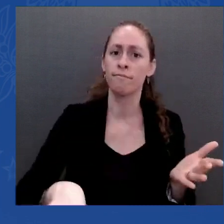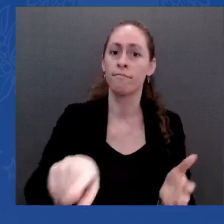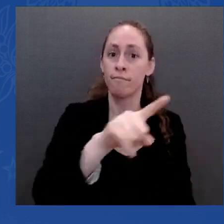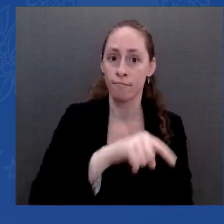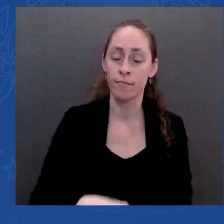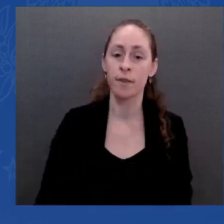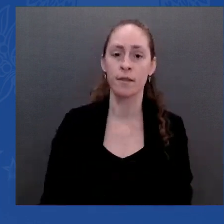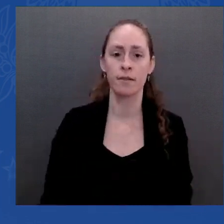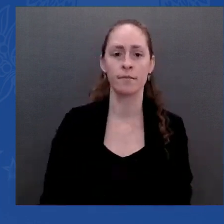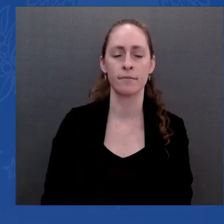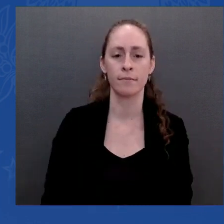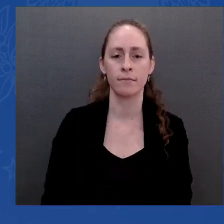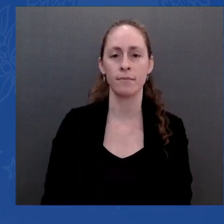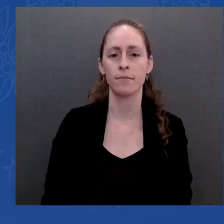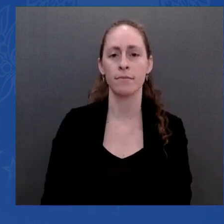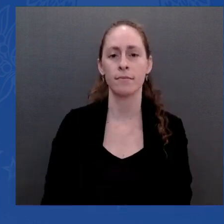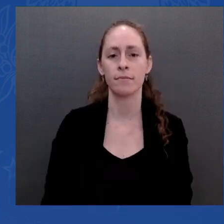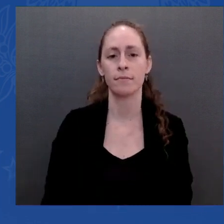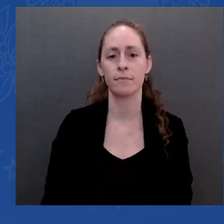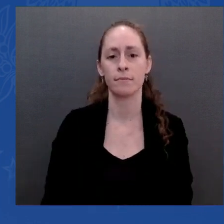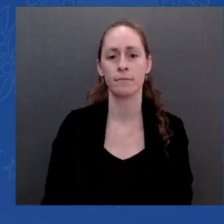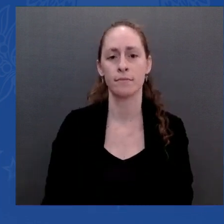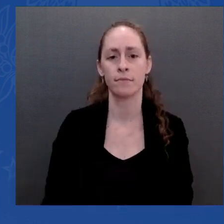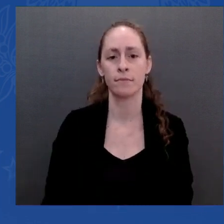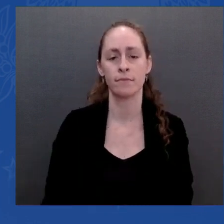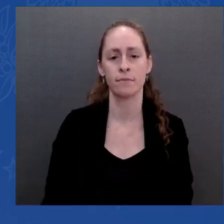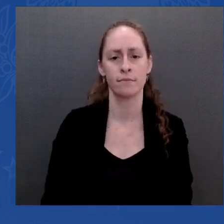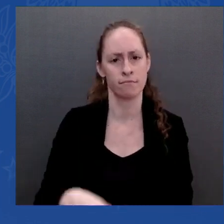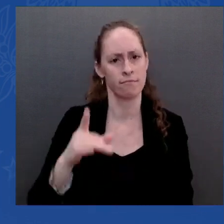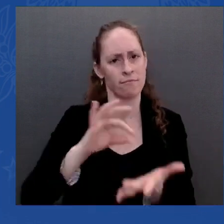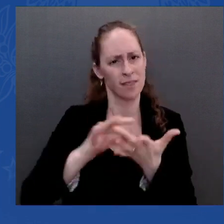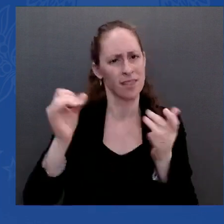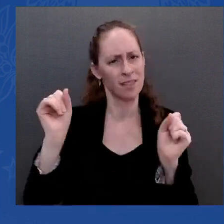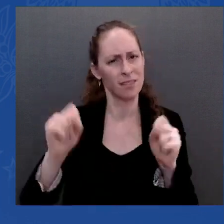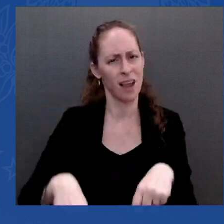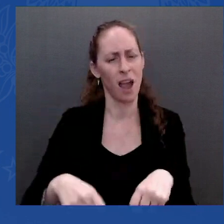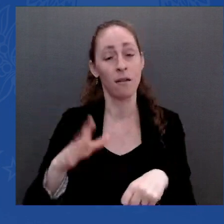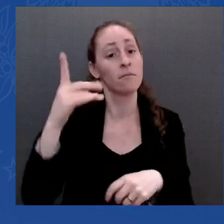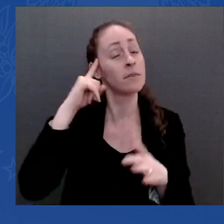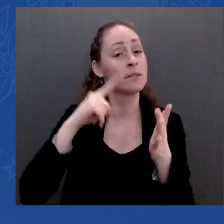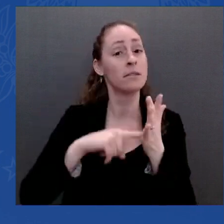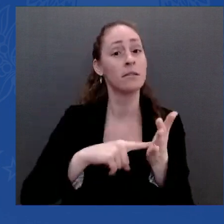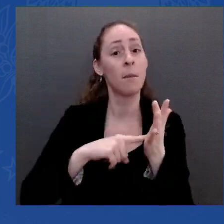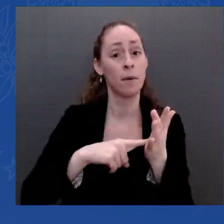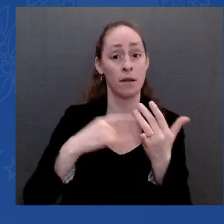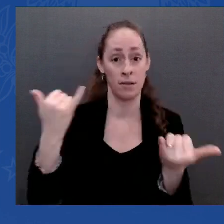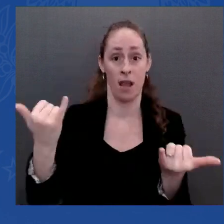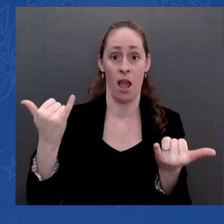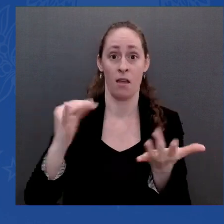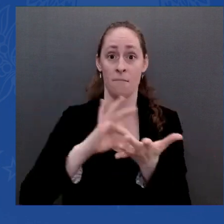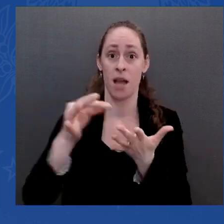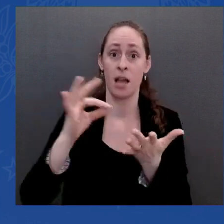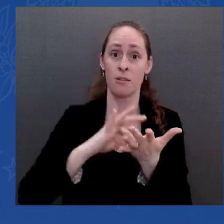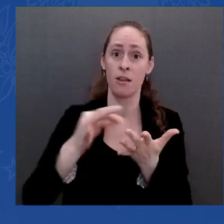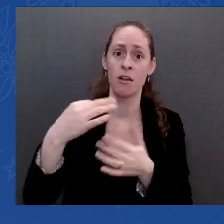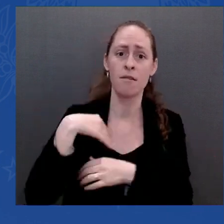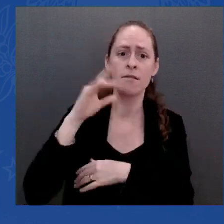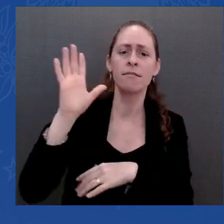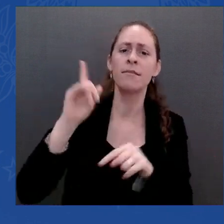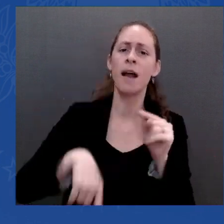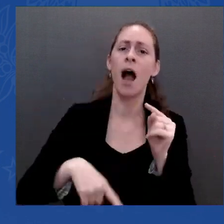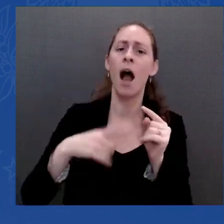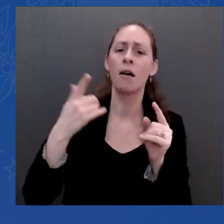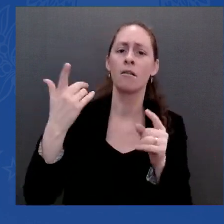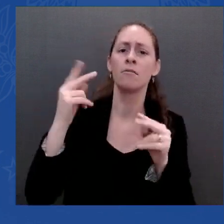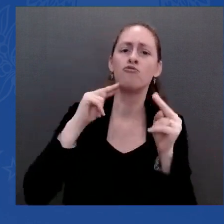the price of our prescription drugs. For everything else covered by Medicare. A doctor's visit,